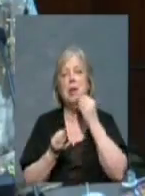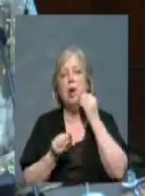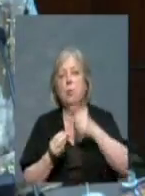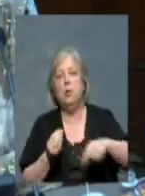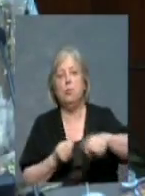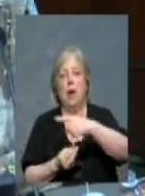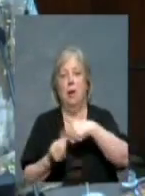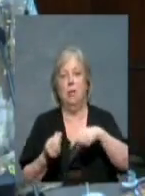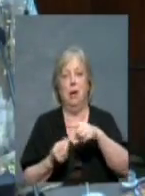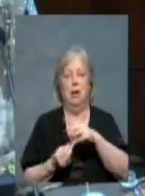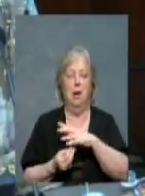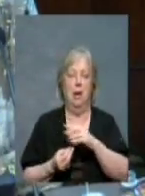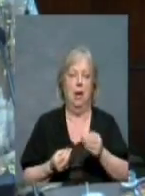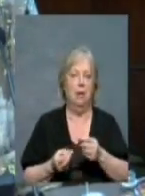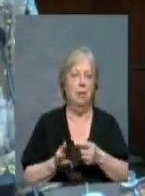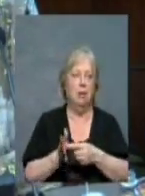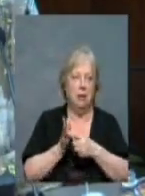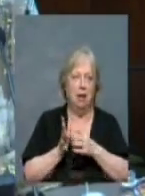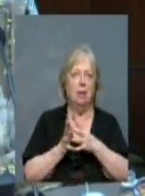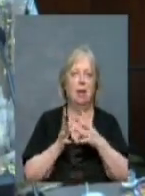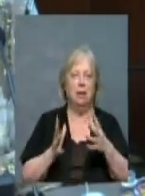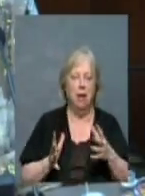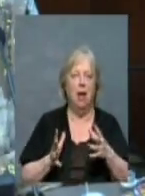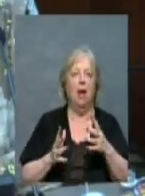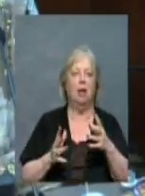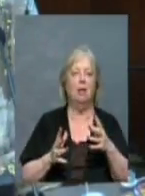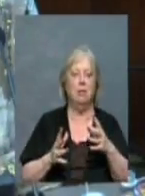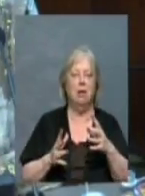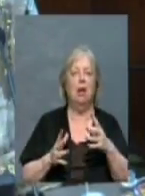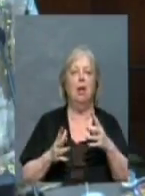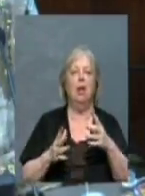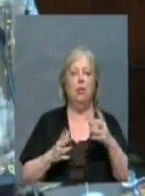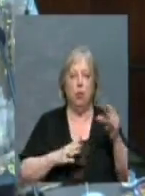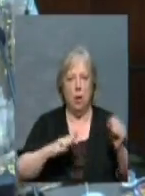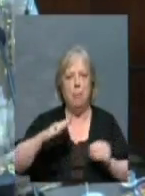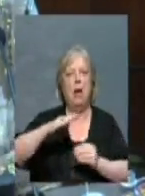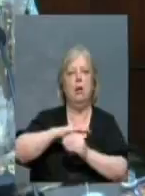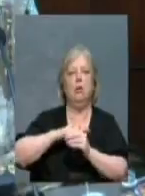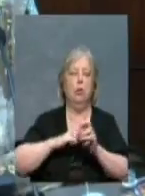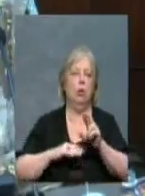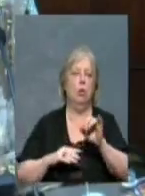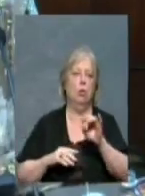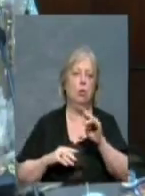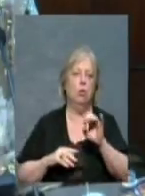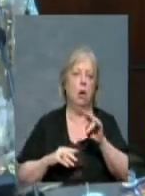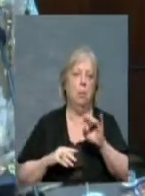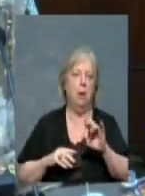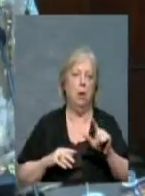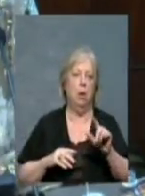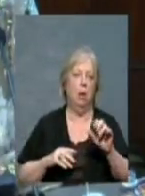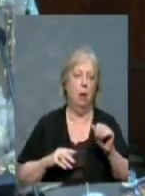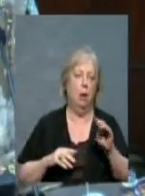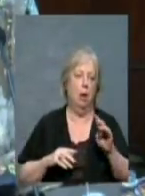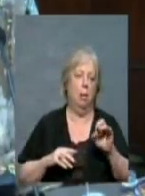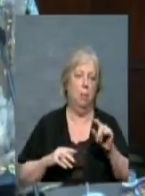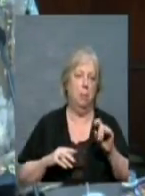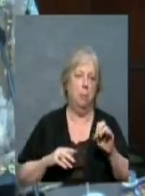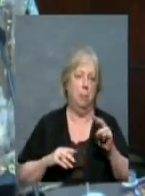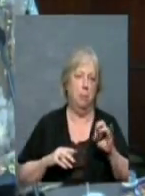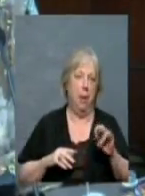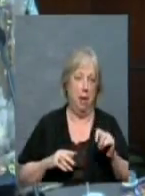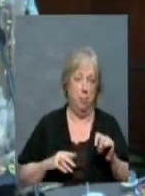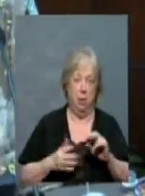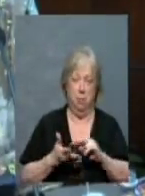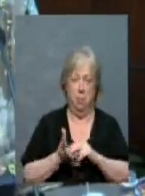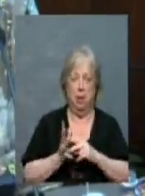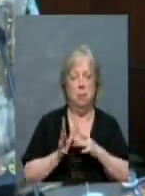And it takes a lot to get it under criminal abatement. I think you all know that. It takes a lot. That means there have to